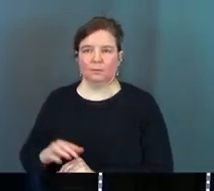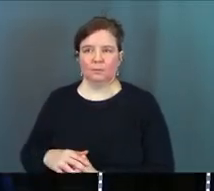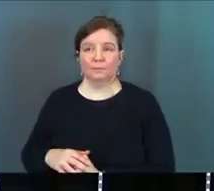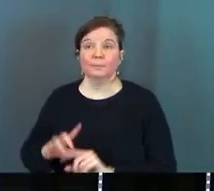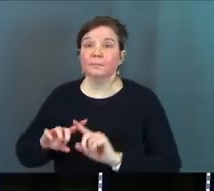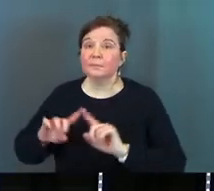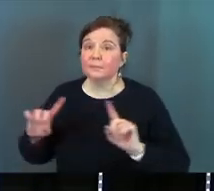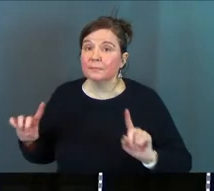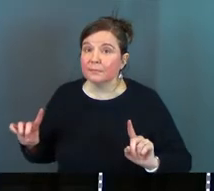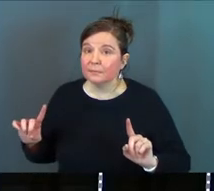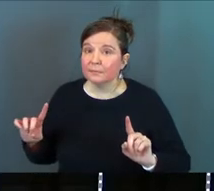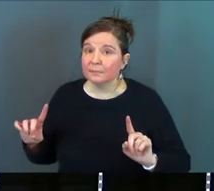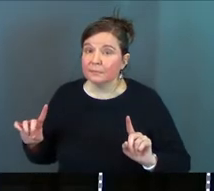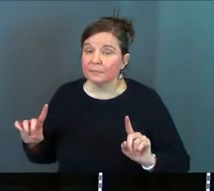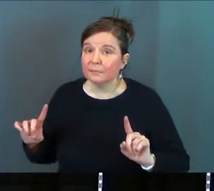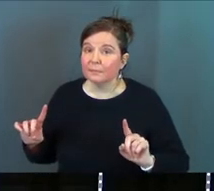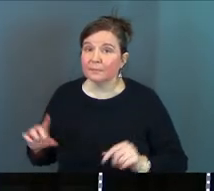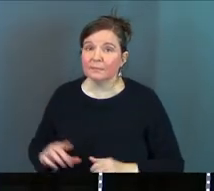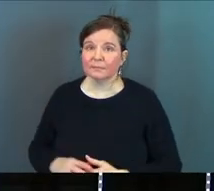but